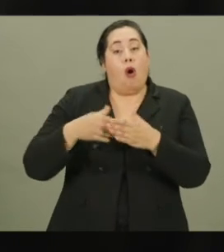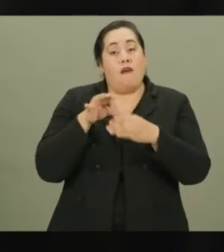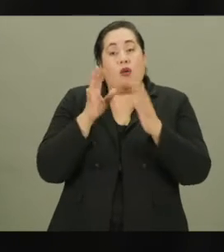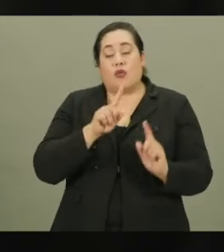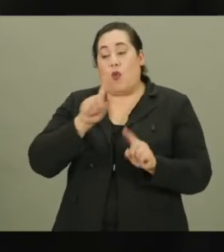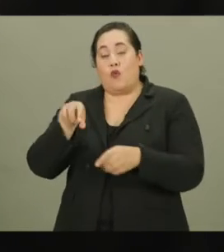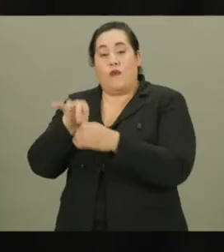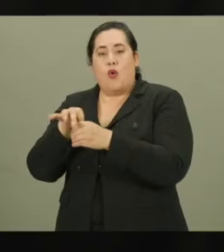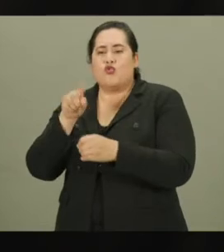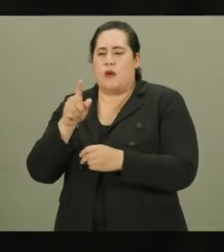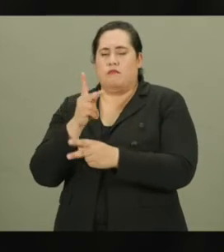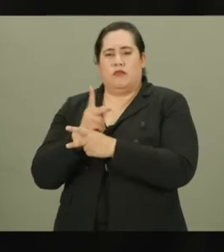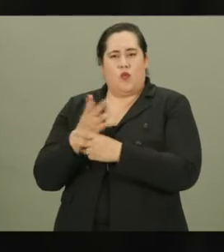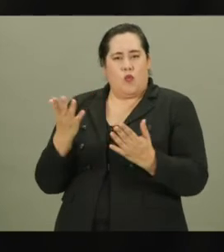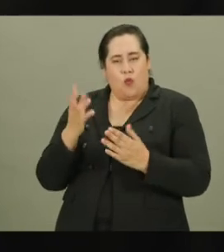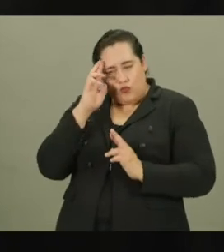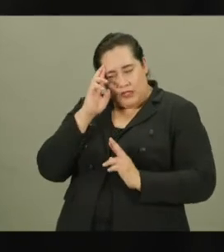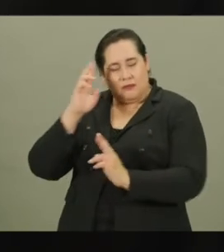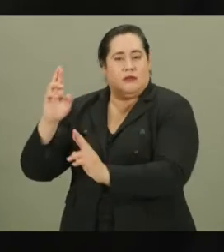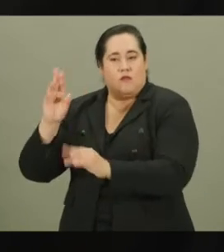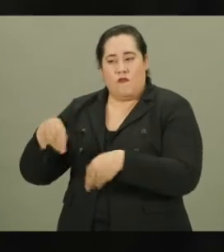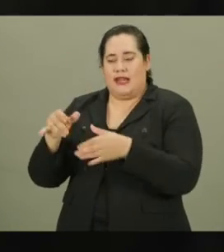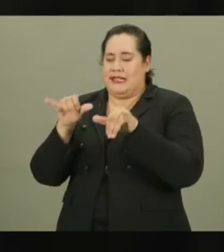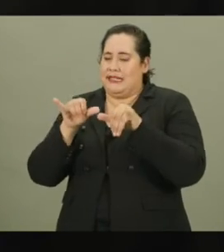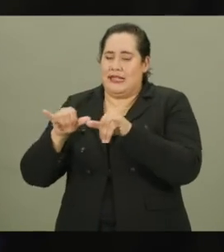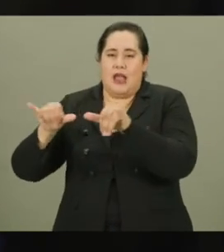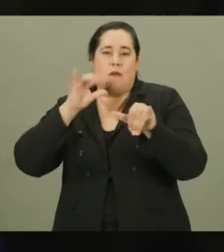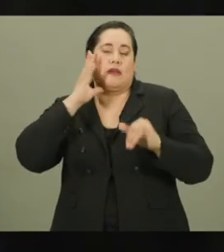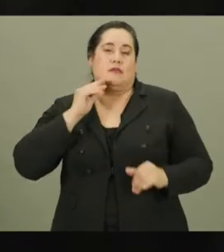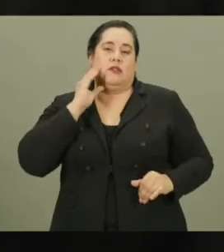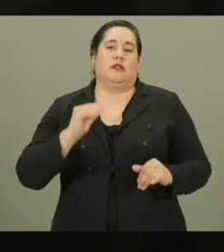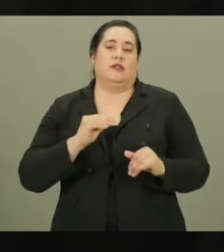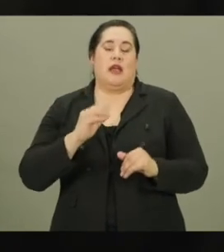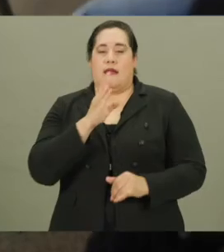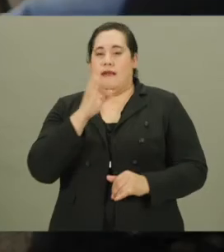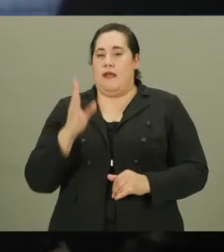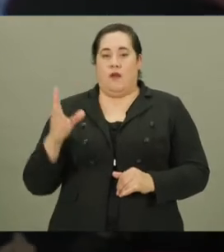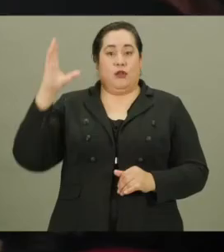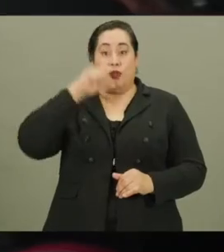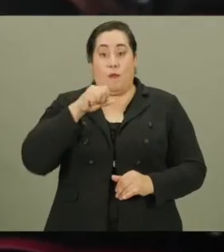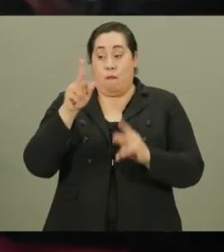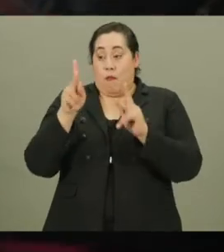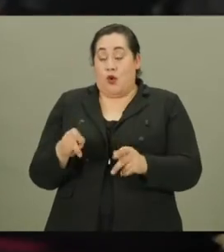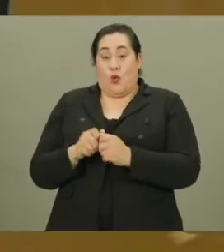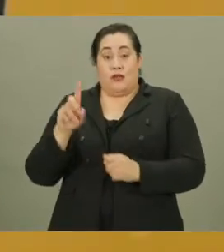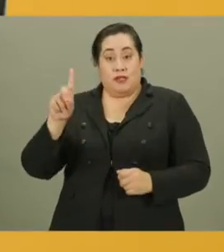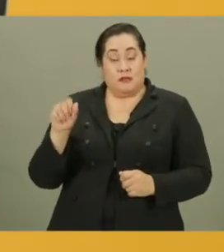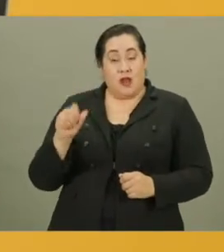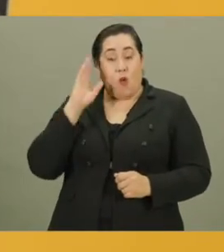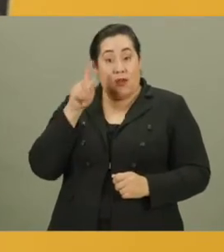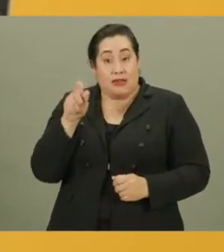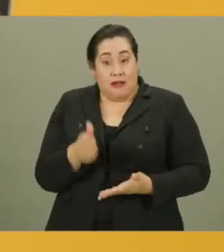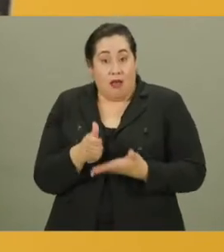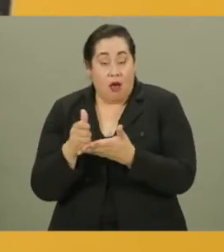All voters going to vote should be treated with respect and provided the same experience. Never assume that a person with